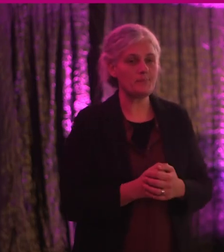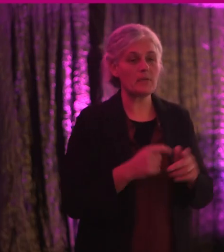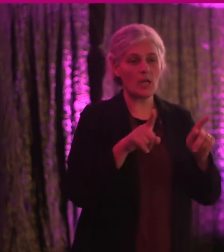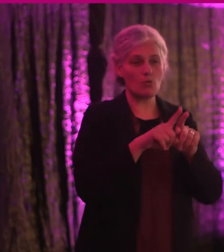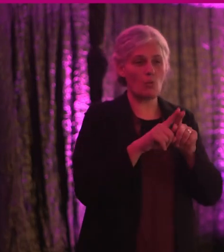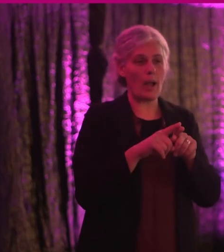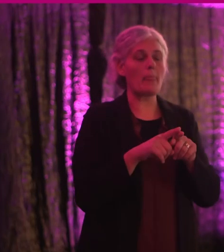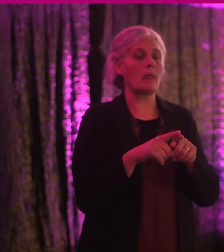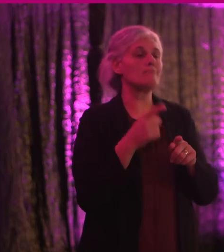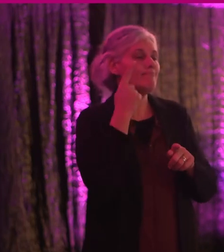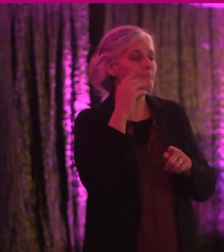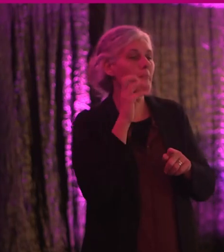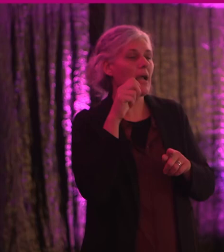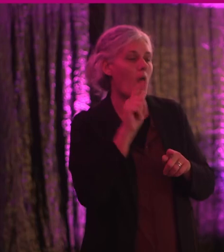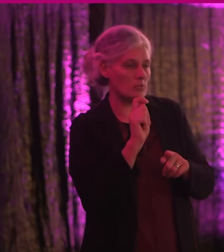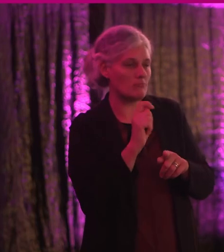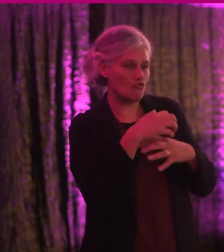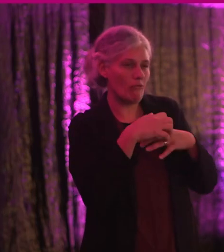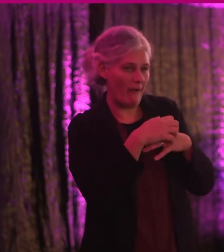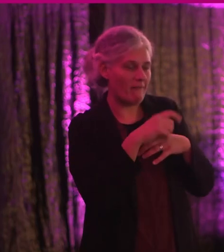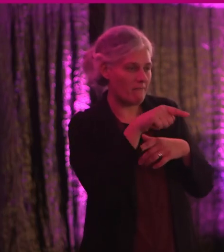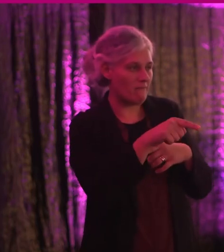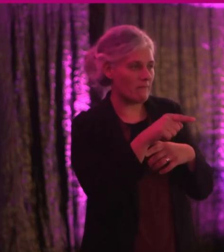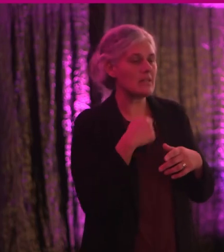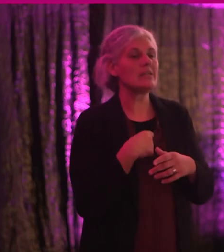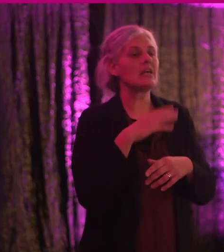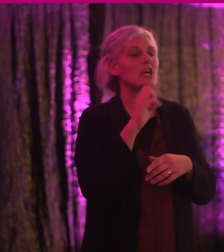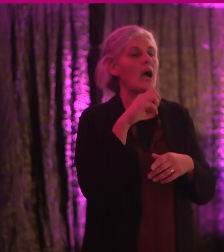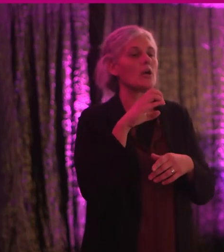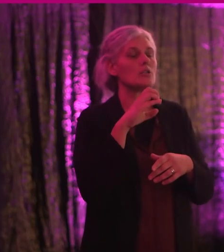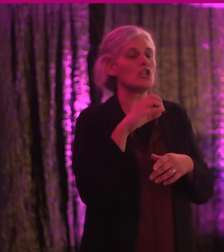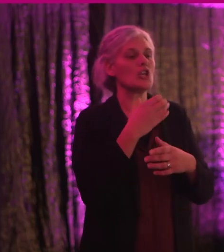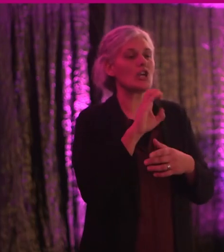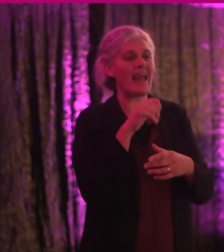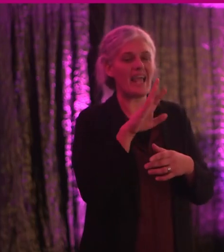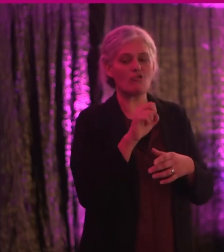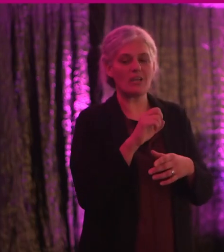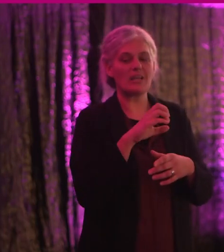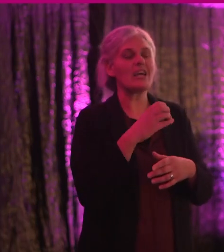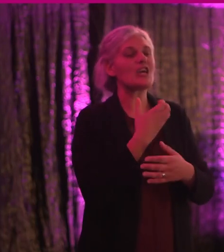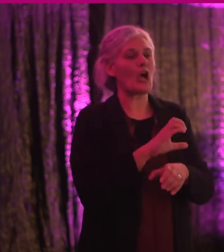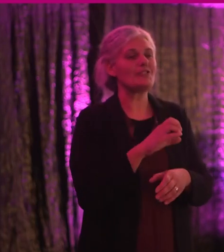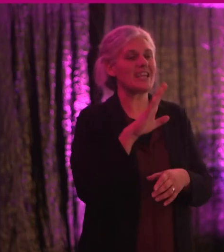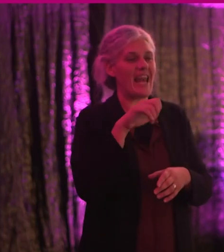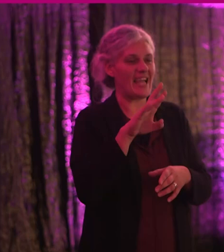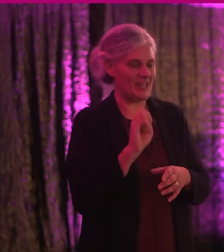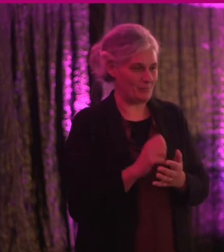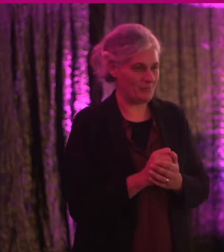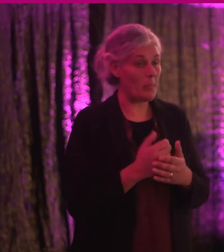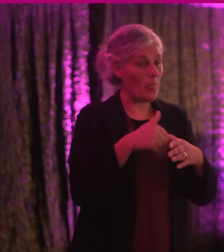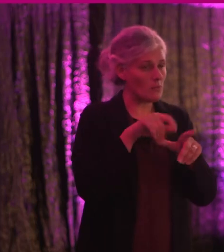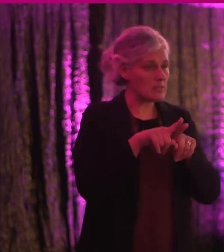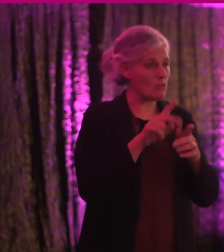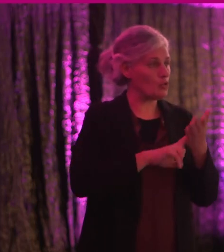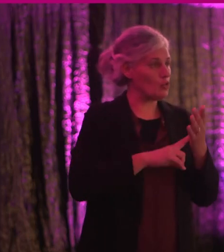as a pilot of the draft version of the tool in Kilrush County Clare. We have heard from the stakeholders involved how